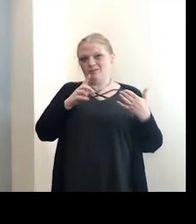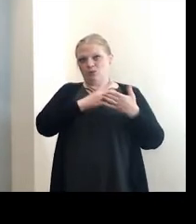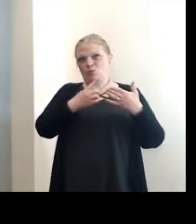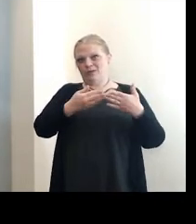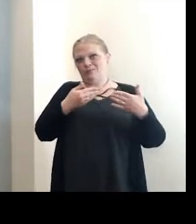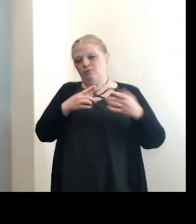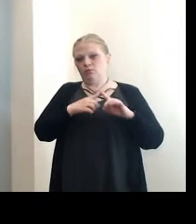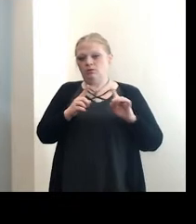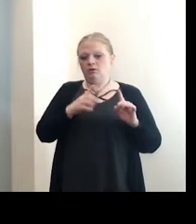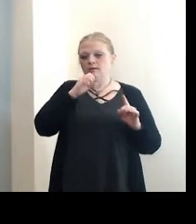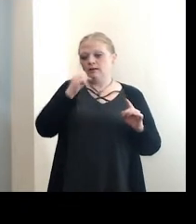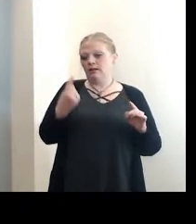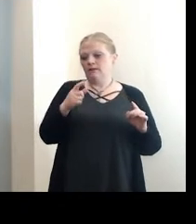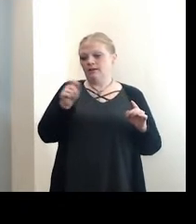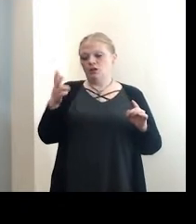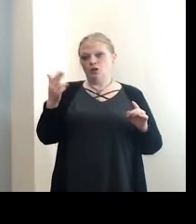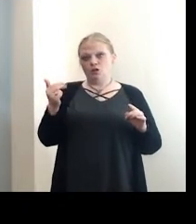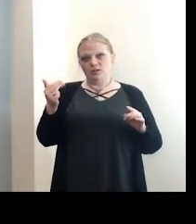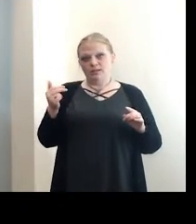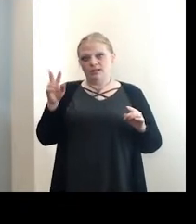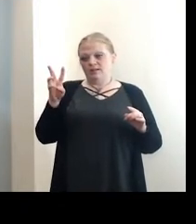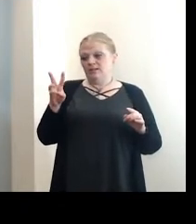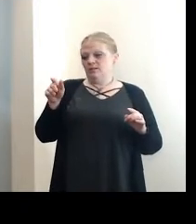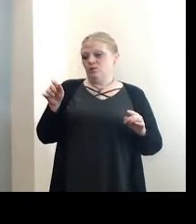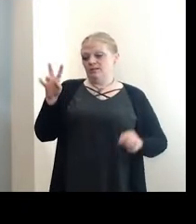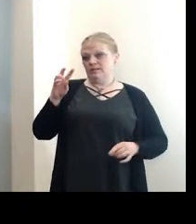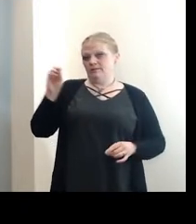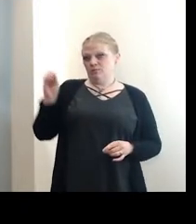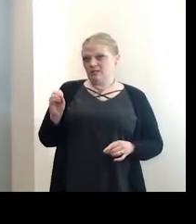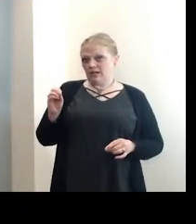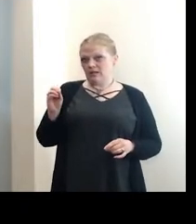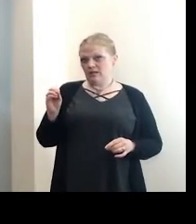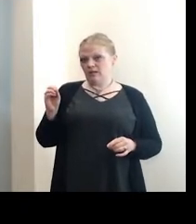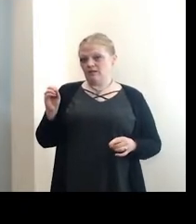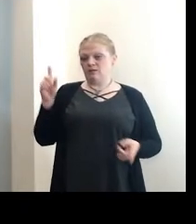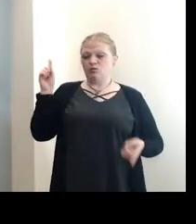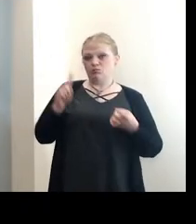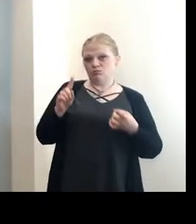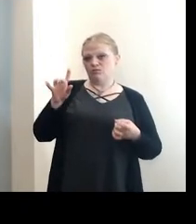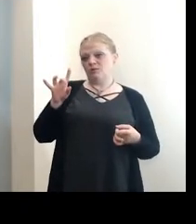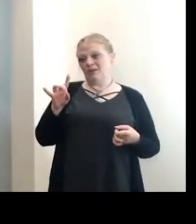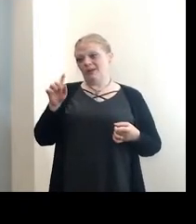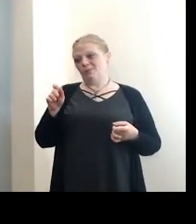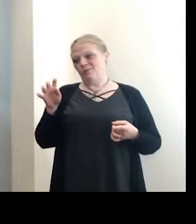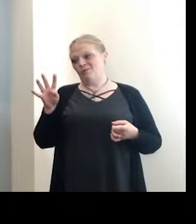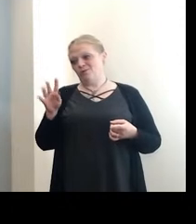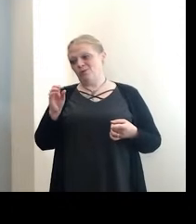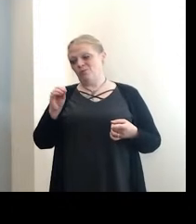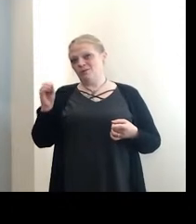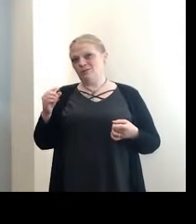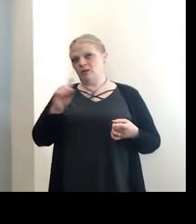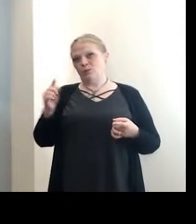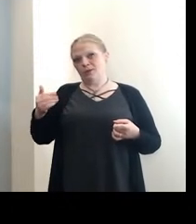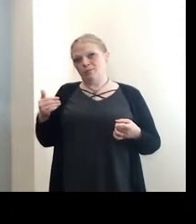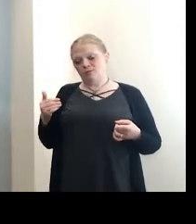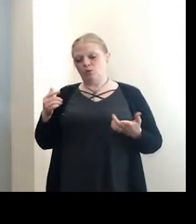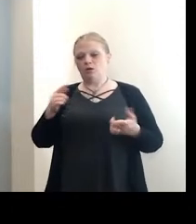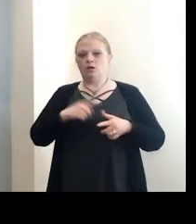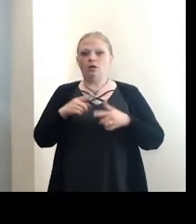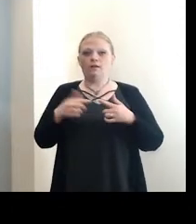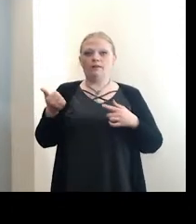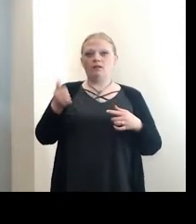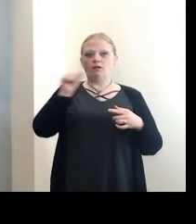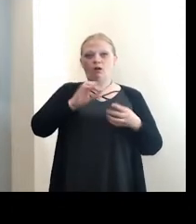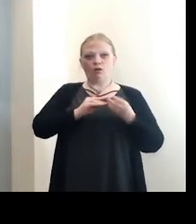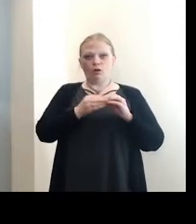The 11 to 13 age category was 6.7% down from 8.4% the week before. But then you look at the other numbers and